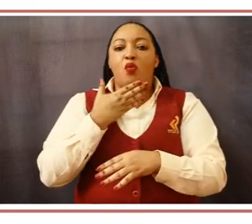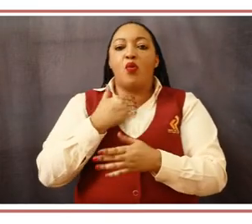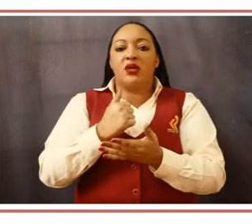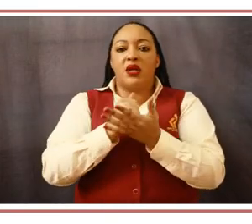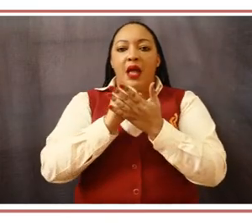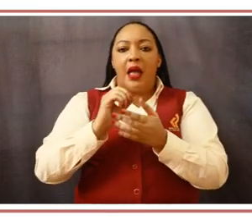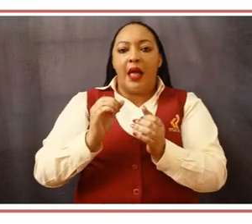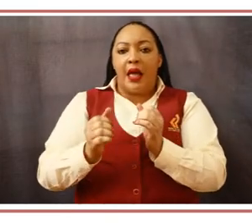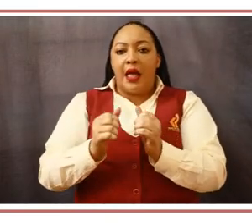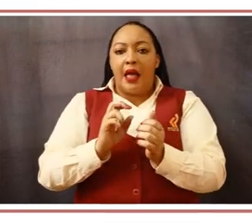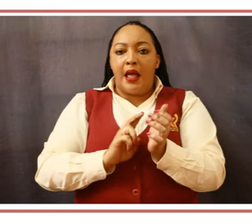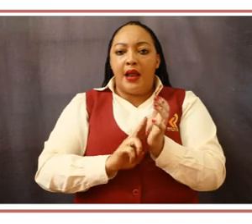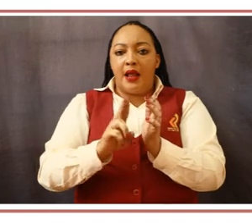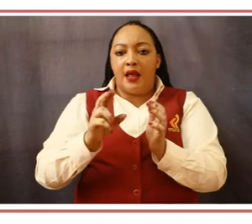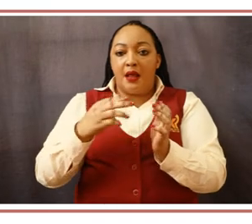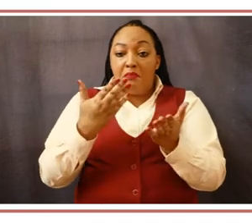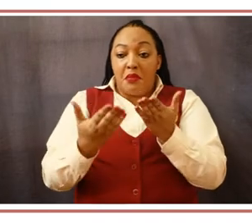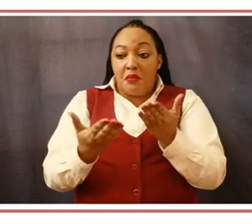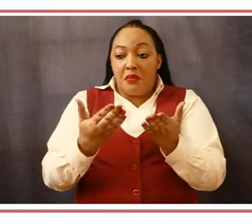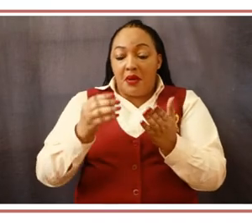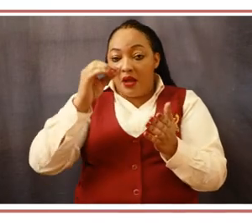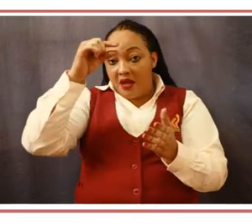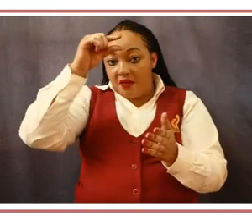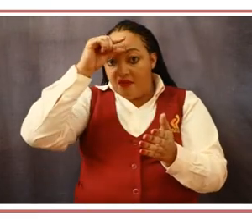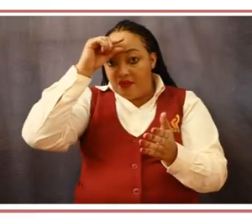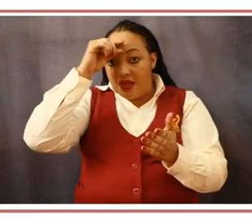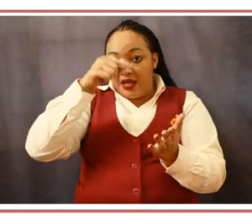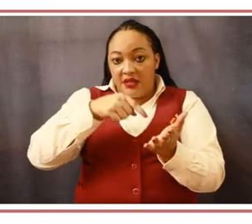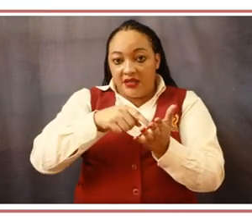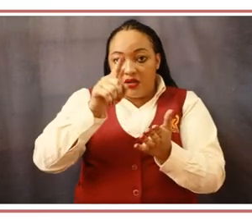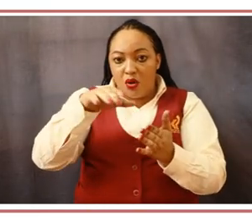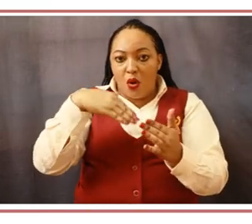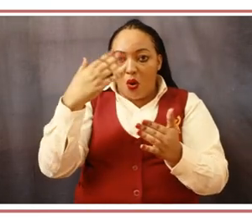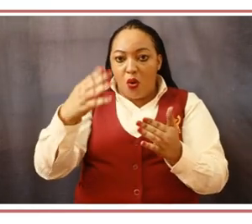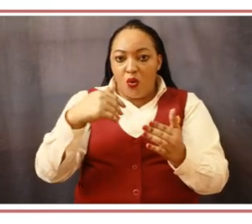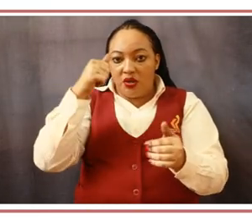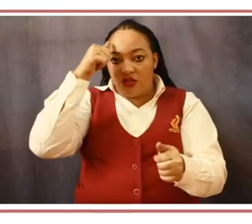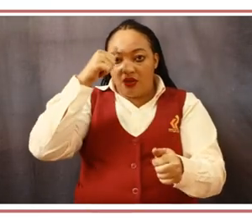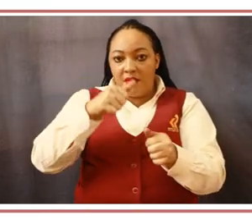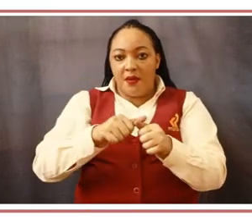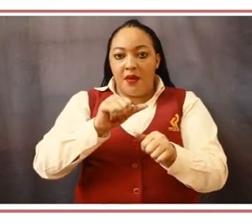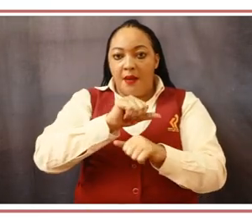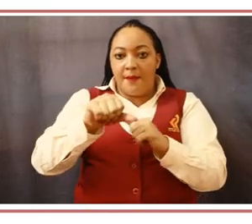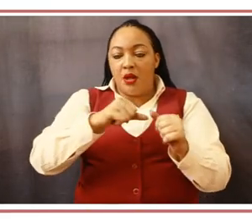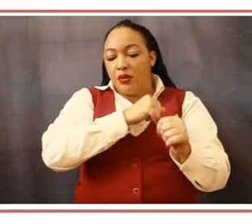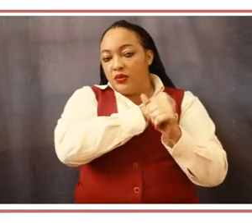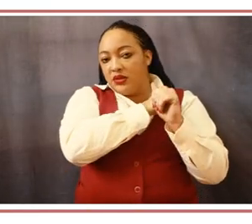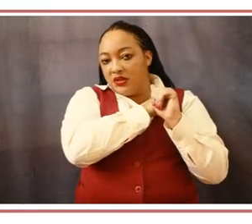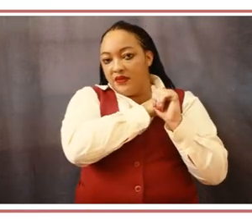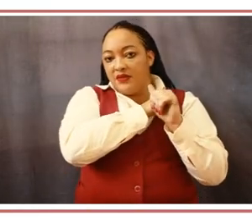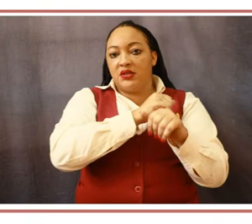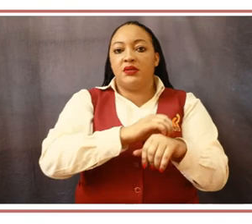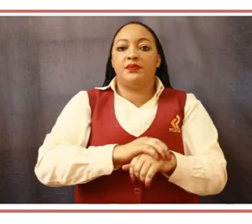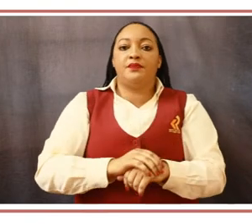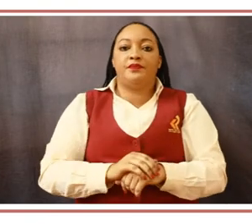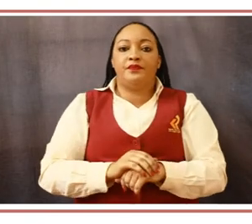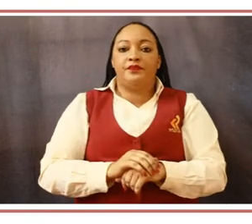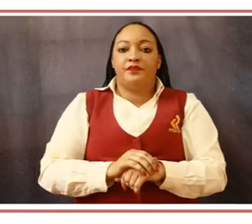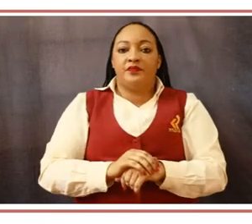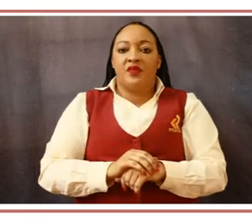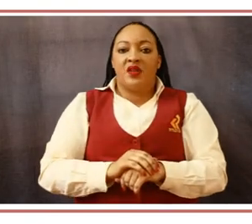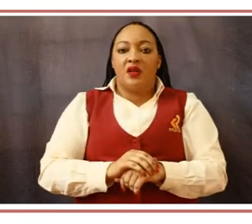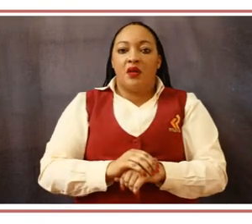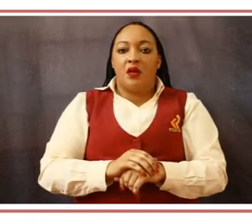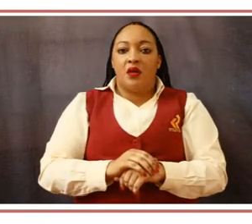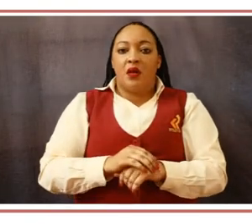you can expect that we will acknowledge electronic correspondence via email within one working day and knowledge in writing letter